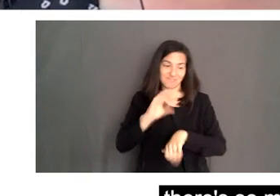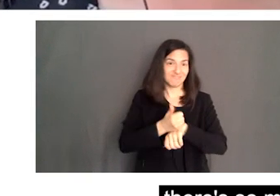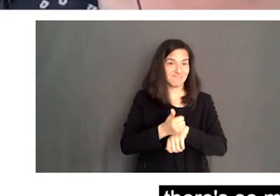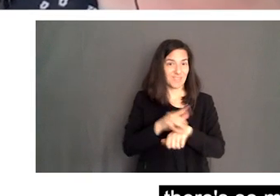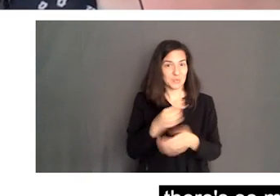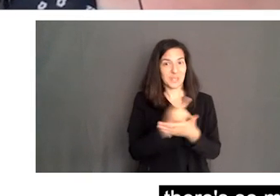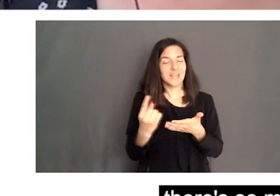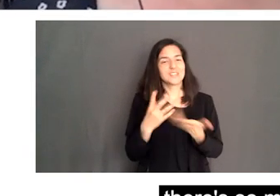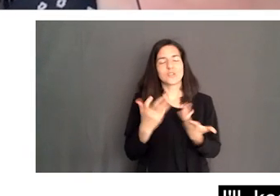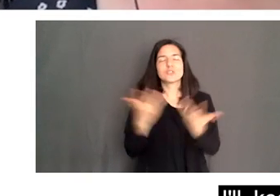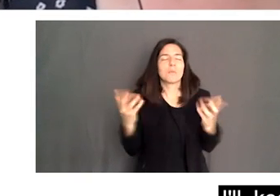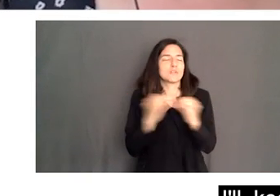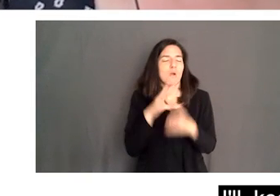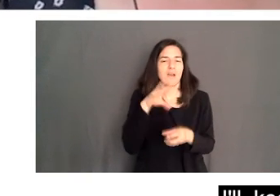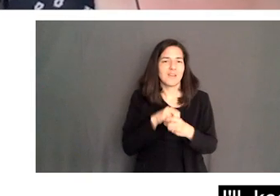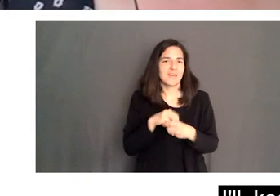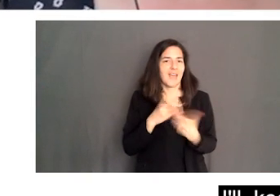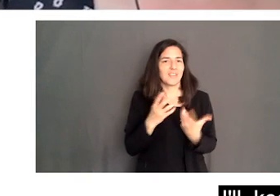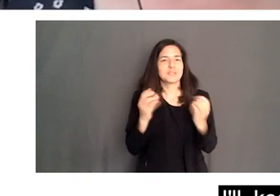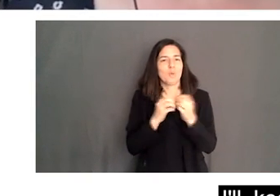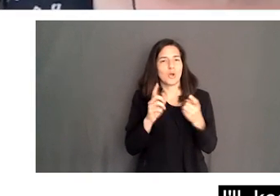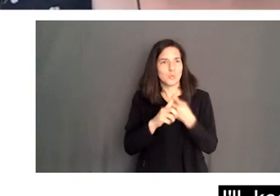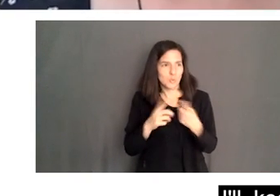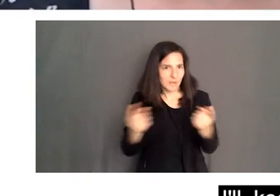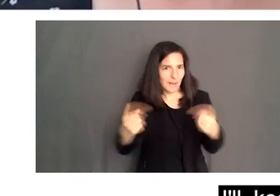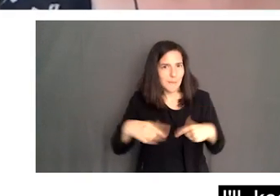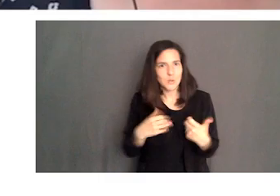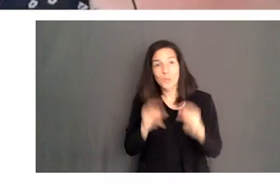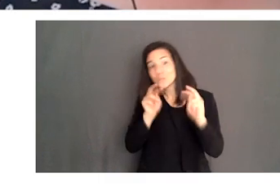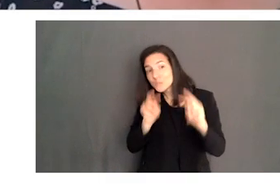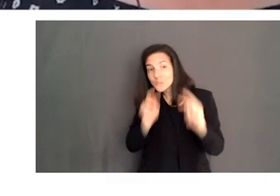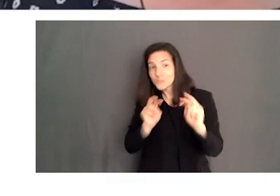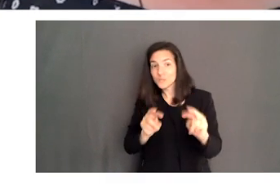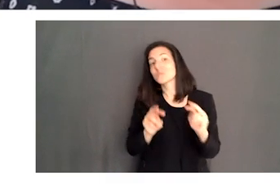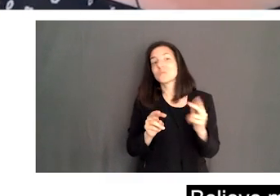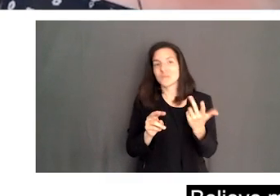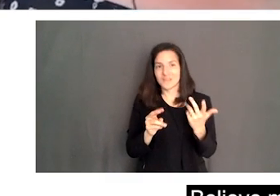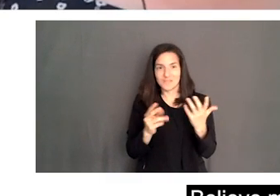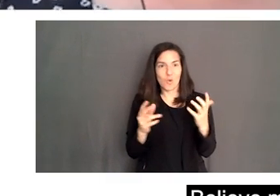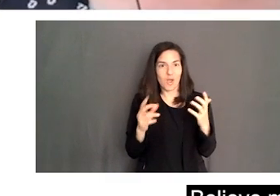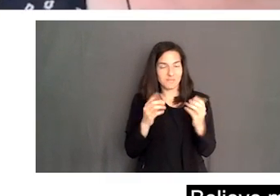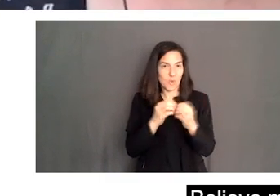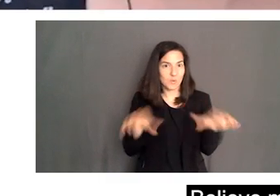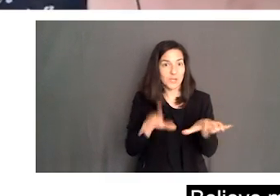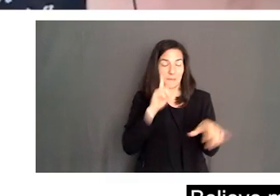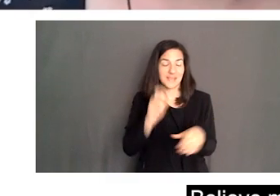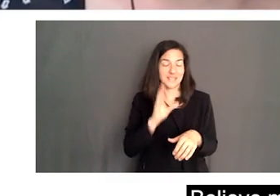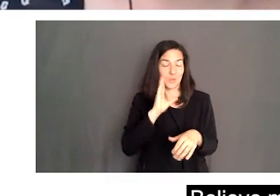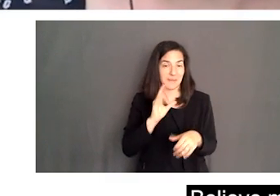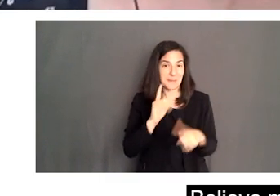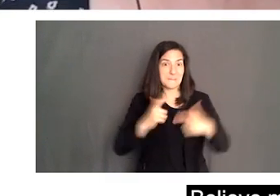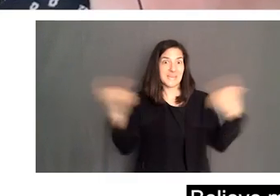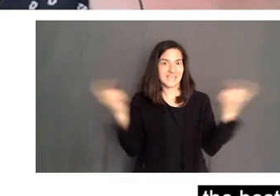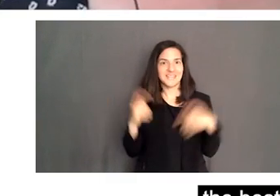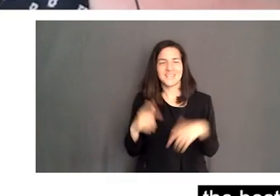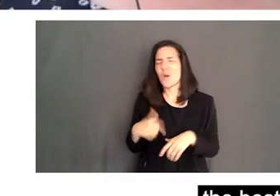much more work to do and more to come. And I'll keep your eye on what we're about to do, because it's going to be big. Believe me, I am. And many of us are.